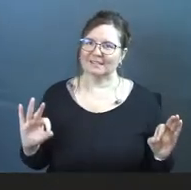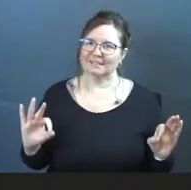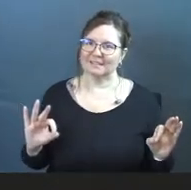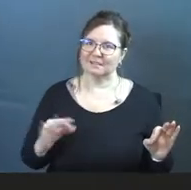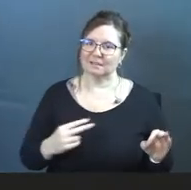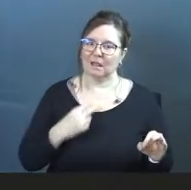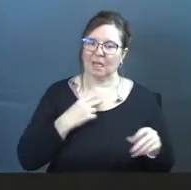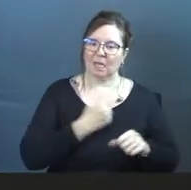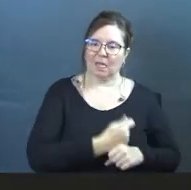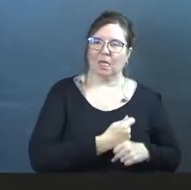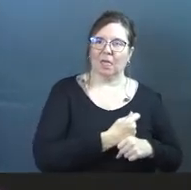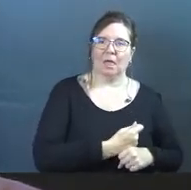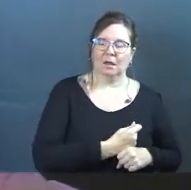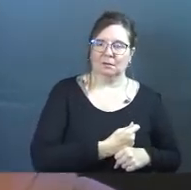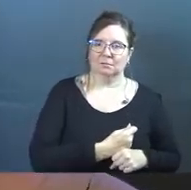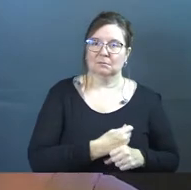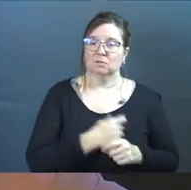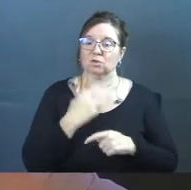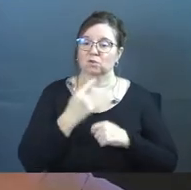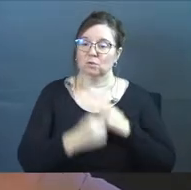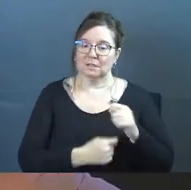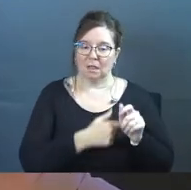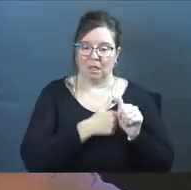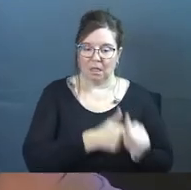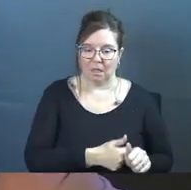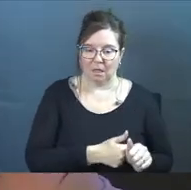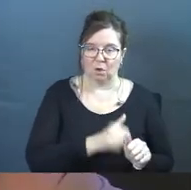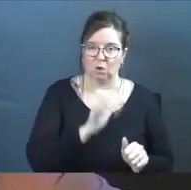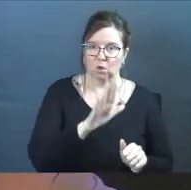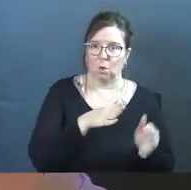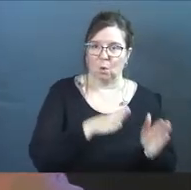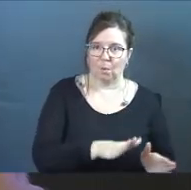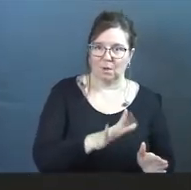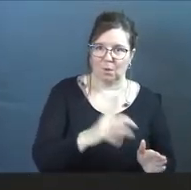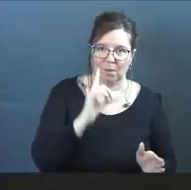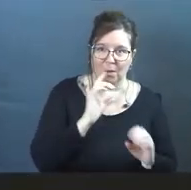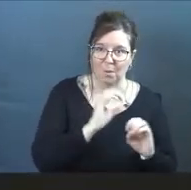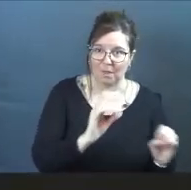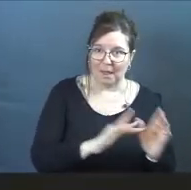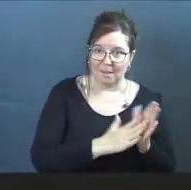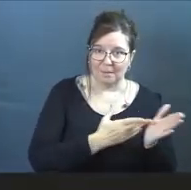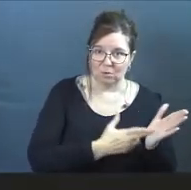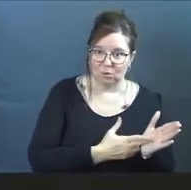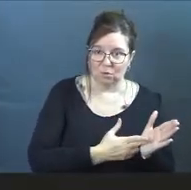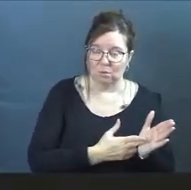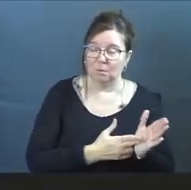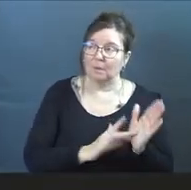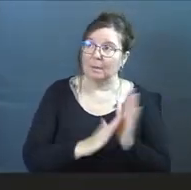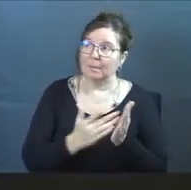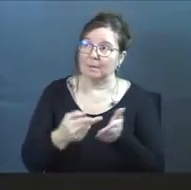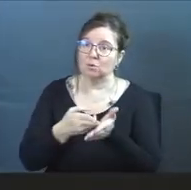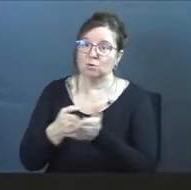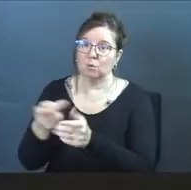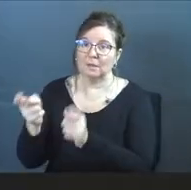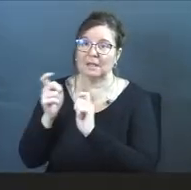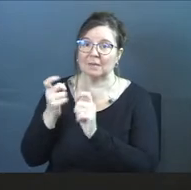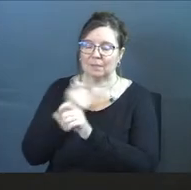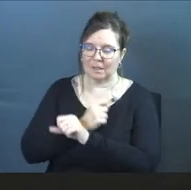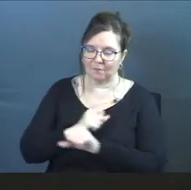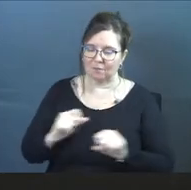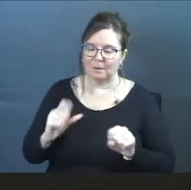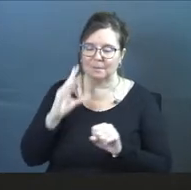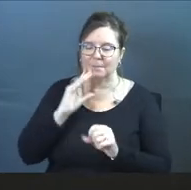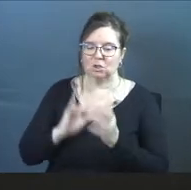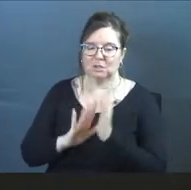Traditions keep you in alignment with your ways, your thoughts without biblical truth. Biblical truth gives me the freedom to experience